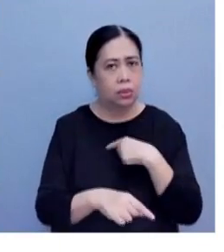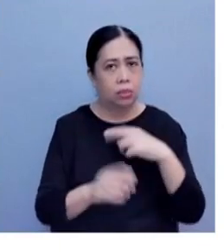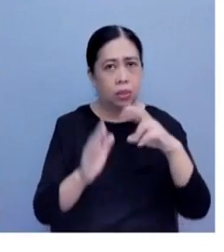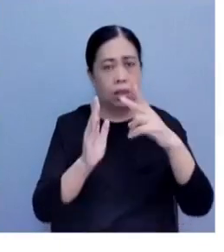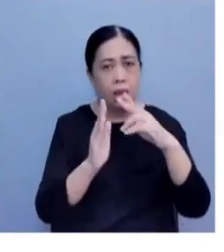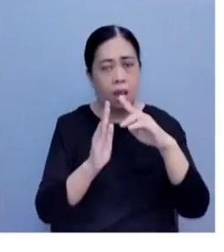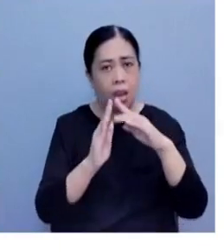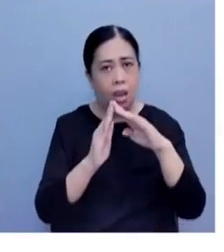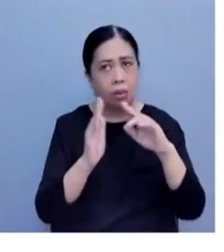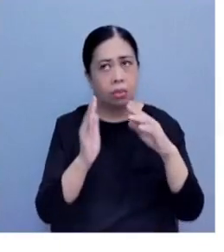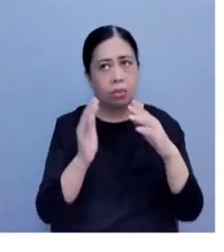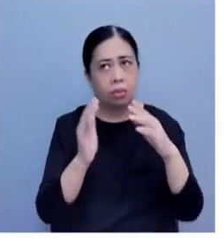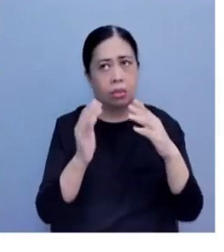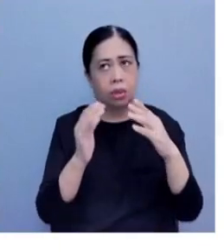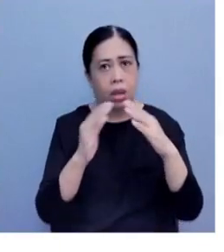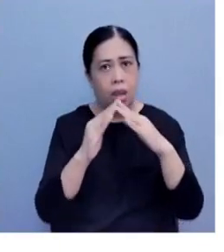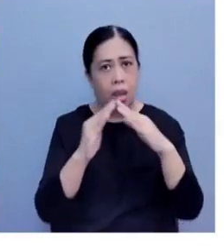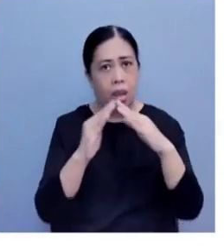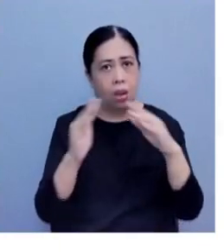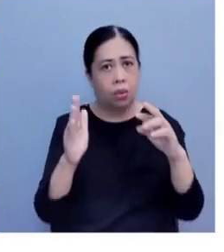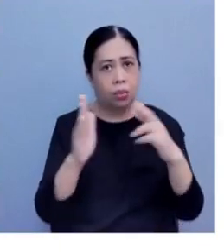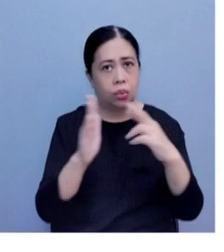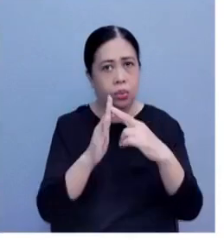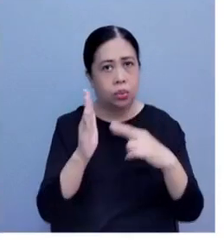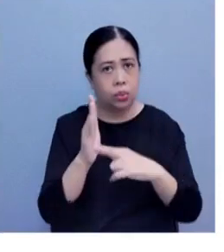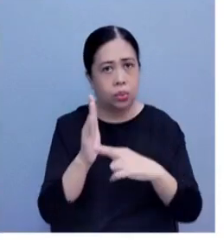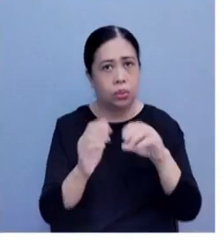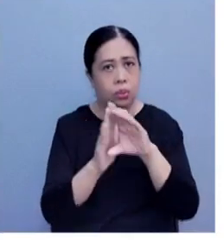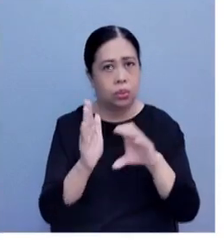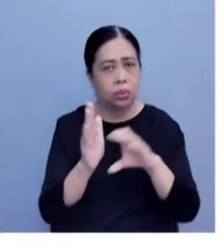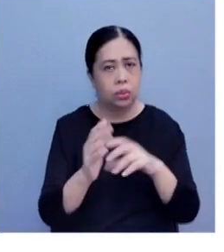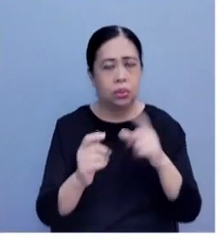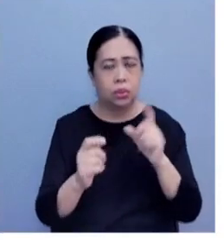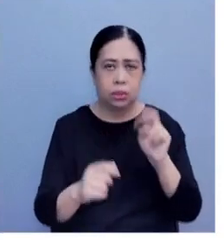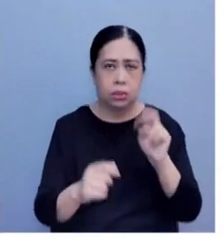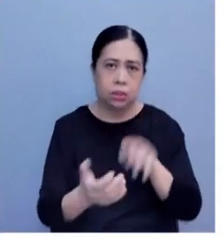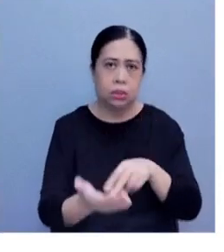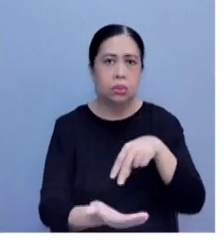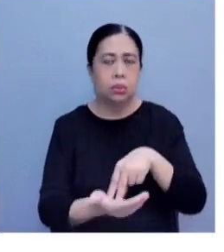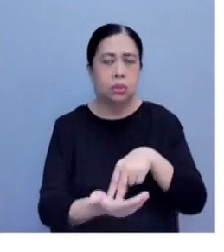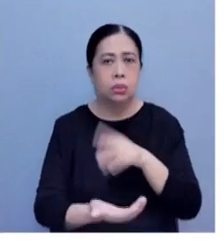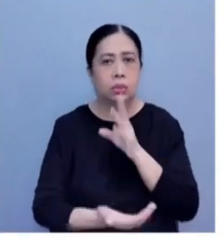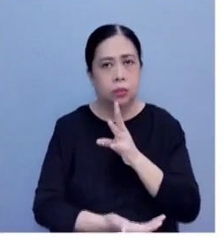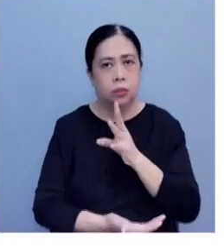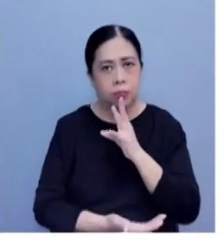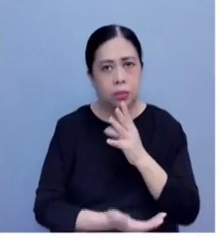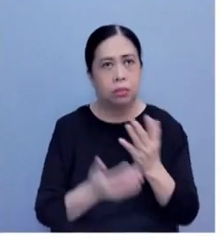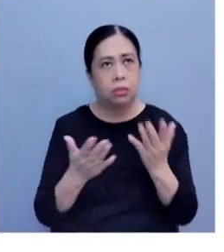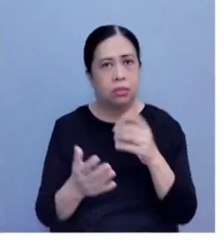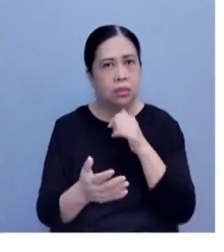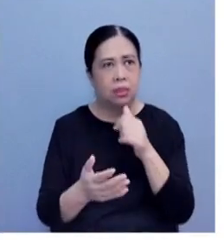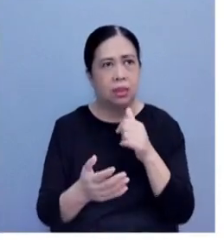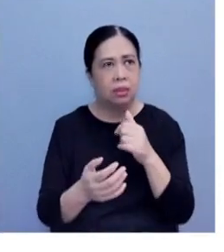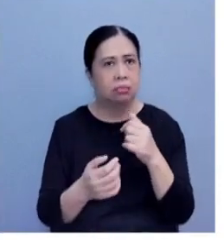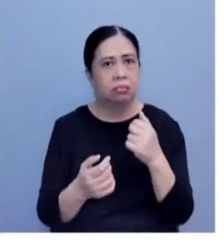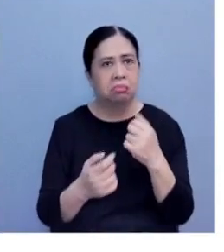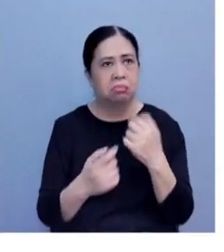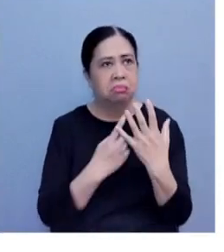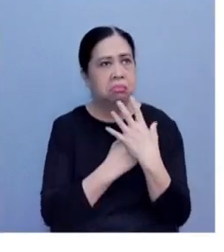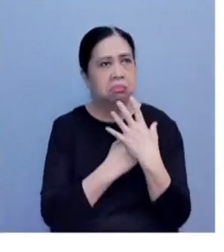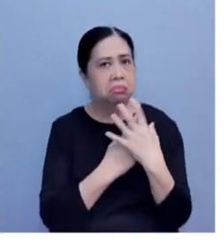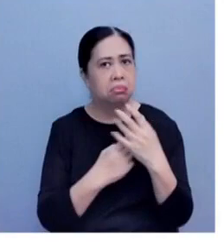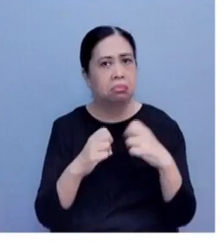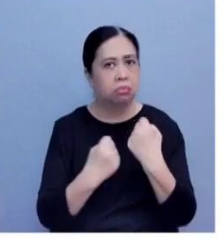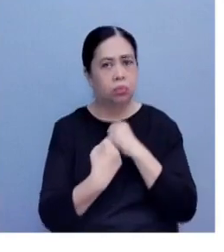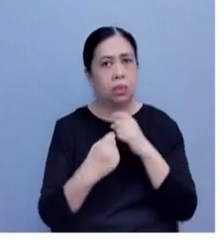rules at sa konstitusyon mismo, then kailangan po namin magsalita, we might not have the numbers inside the house, pero dala